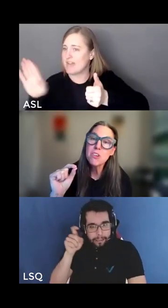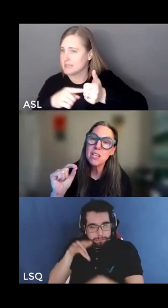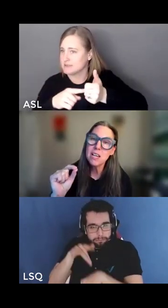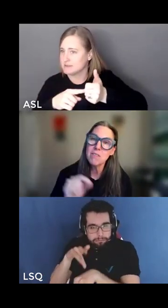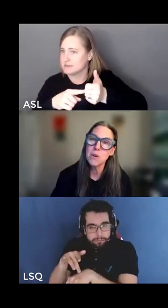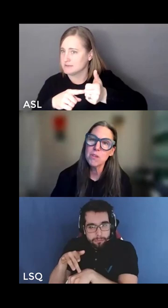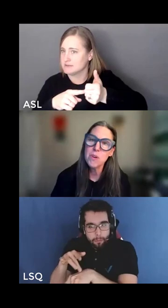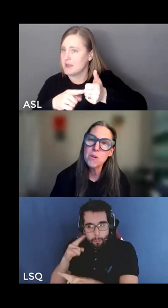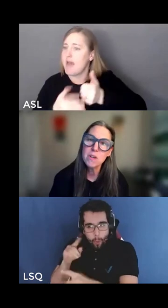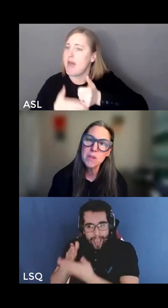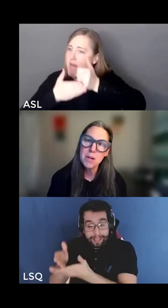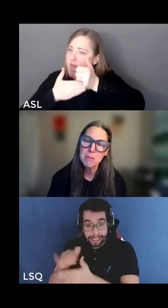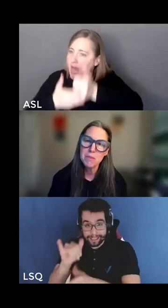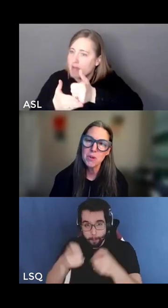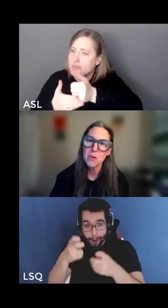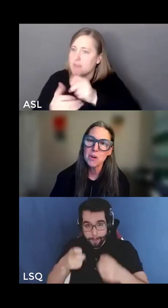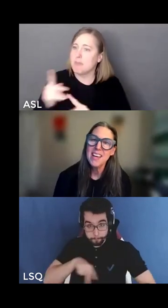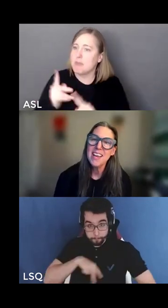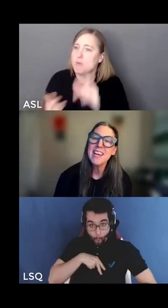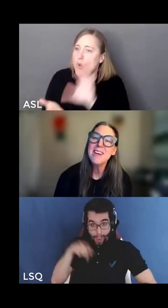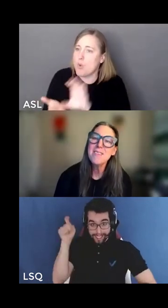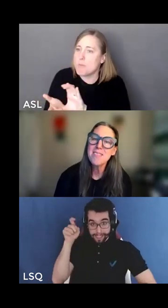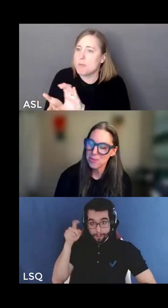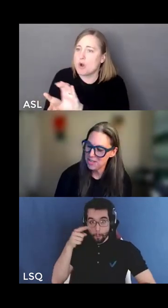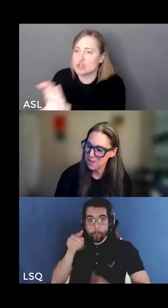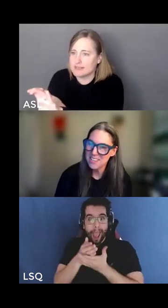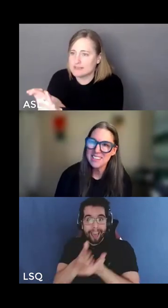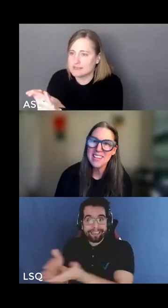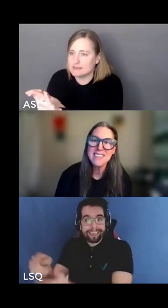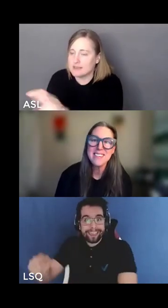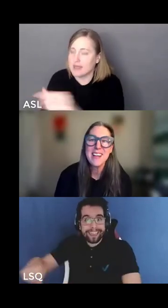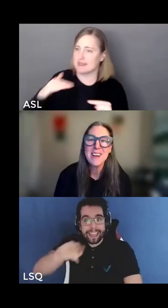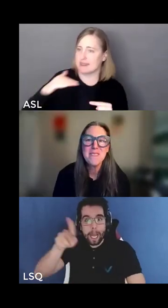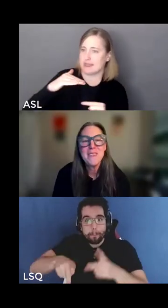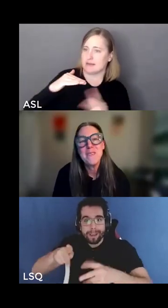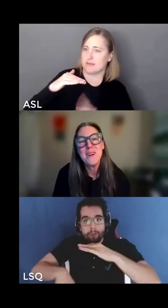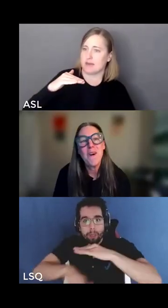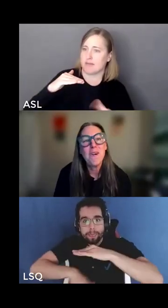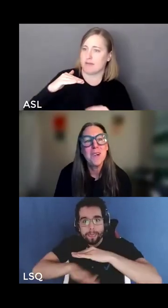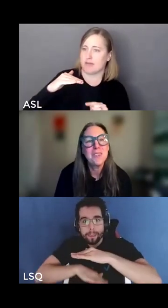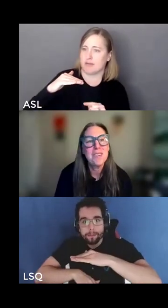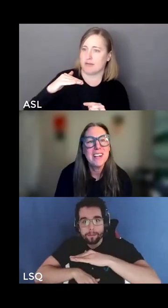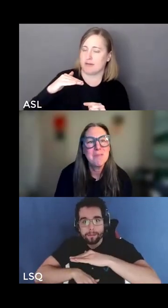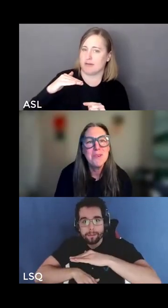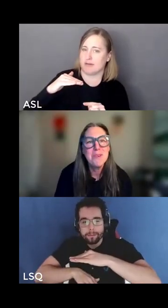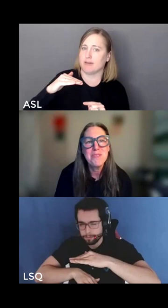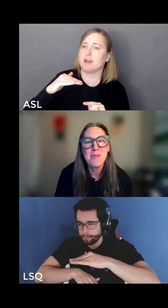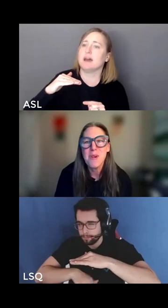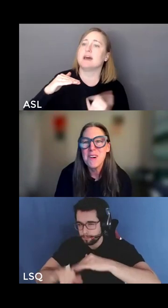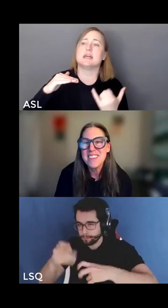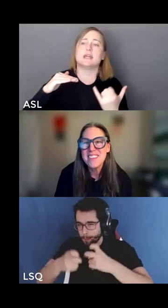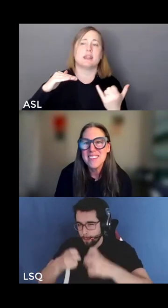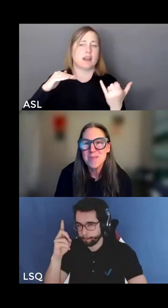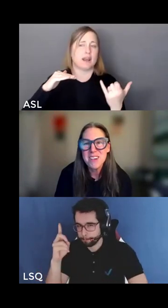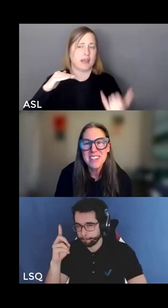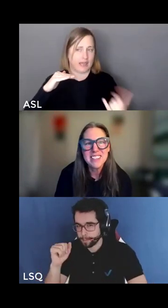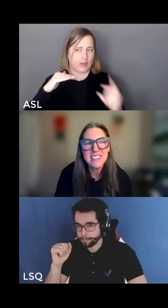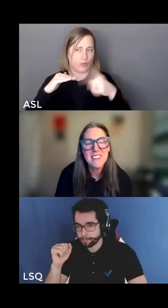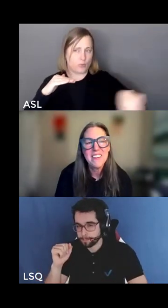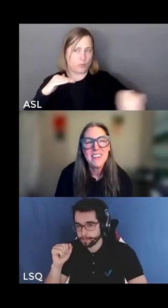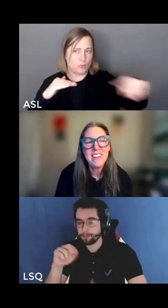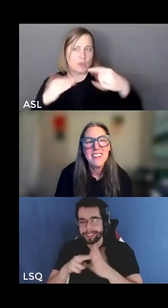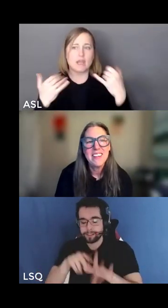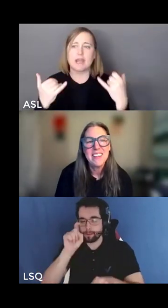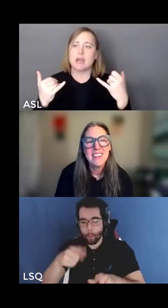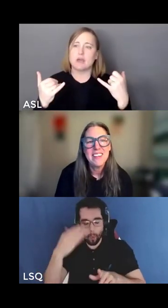marginalized folks folks on the bottom of the coin here's the reorientation that we're all trying to move towards in this work